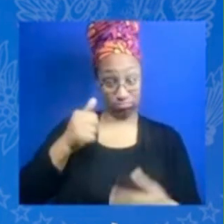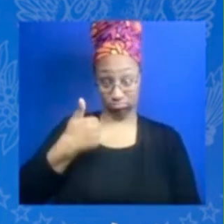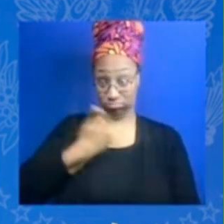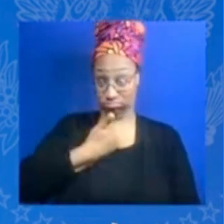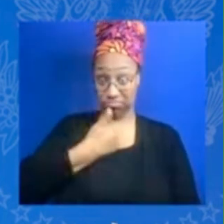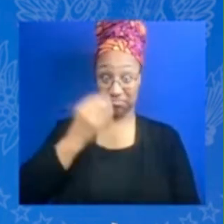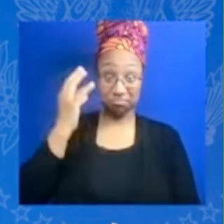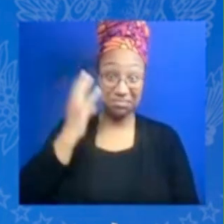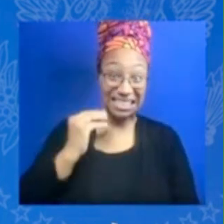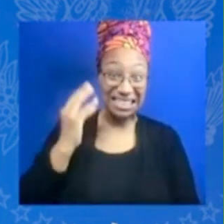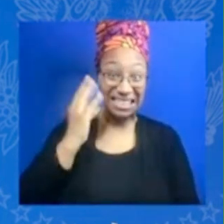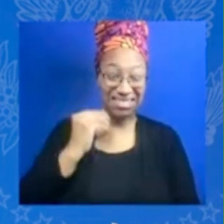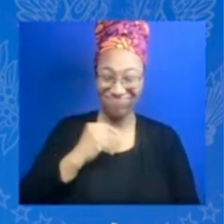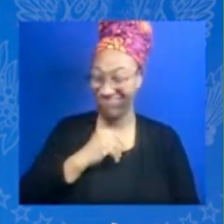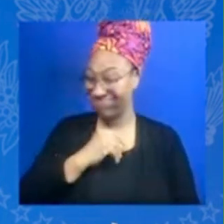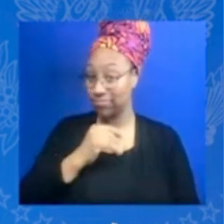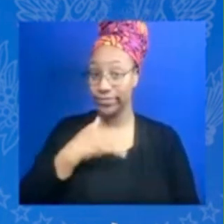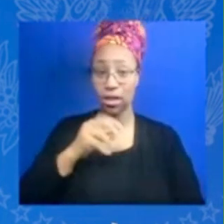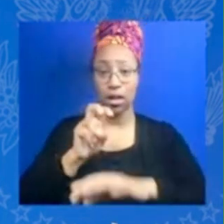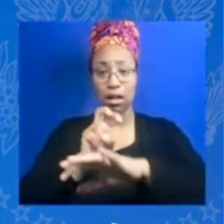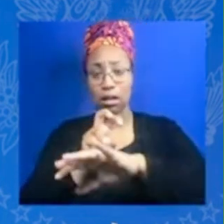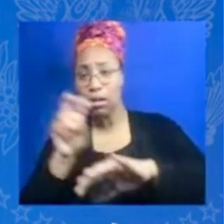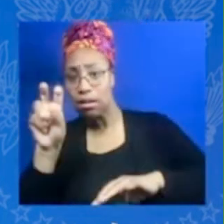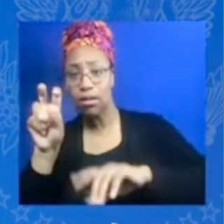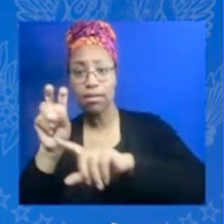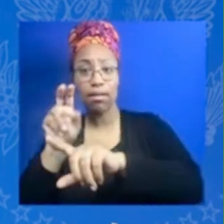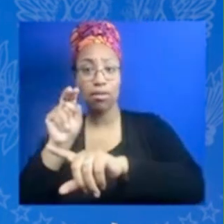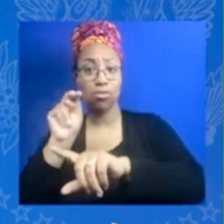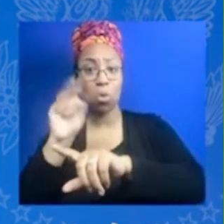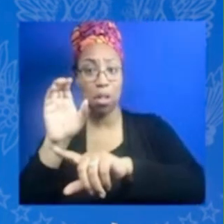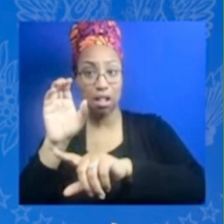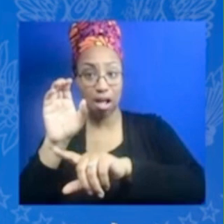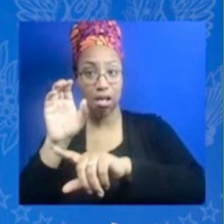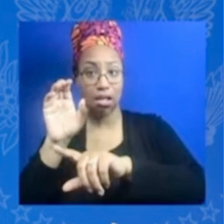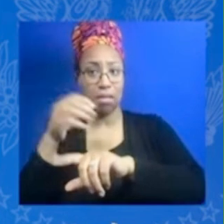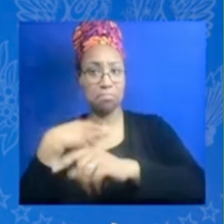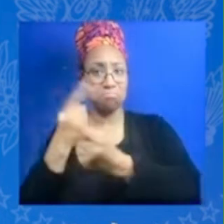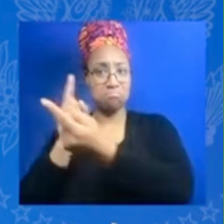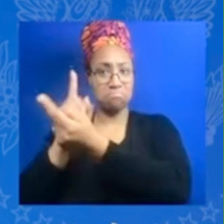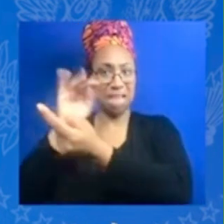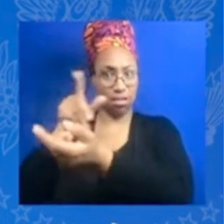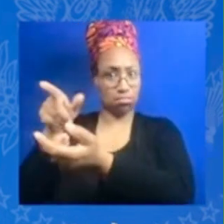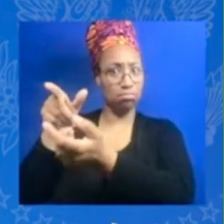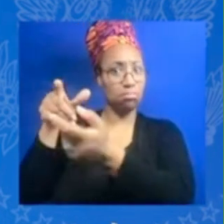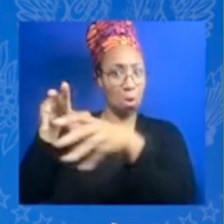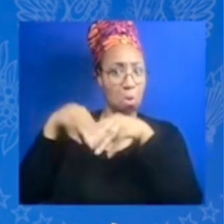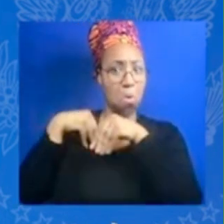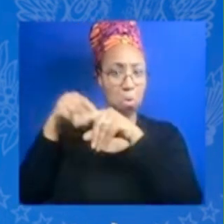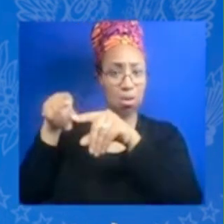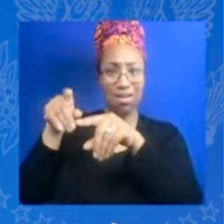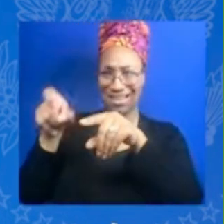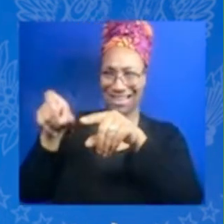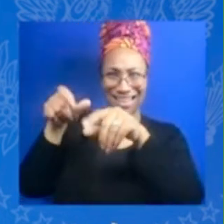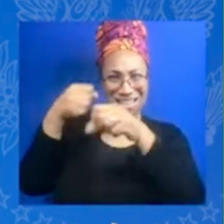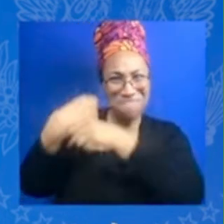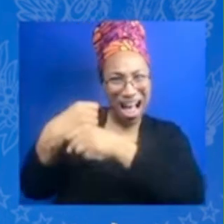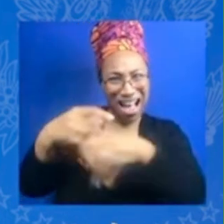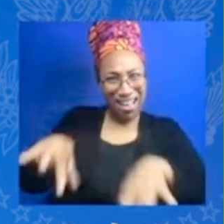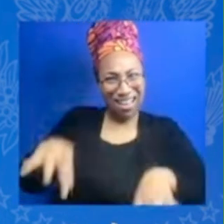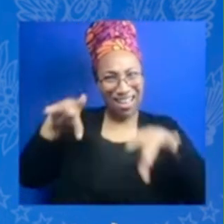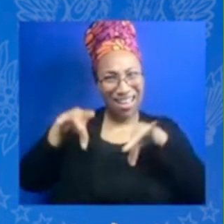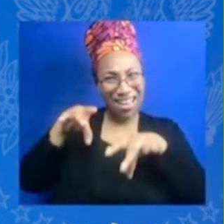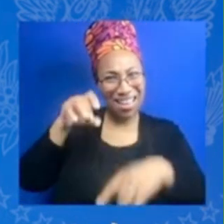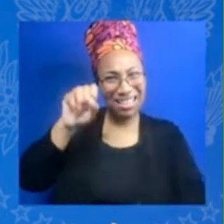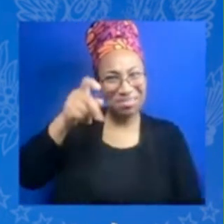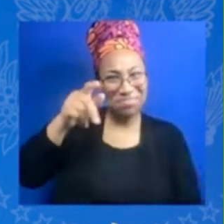a bunch of men who own the factories and made all of our undergarments to help make my idea and it may sound cliche